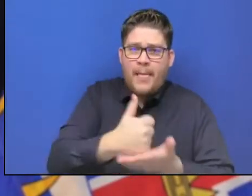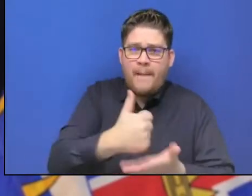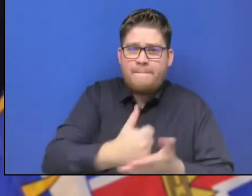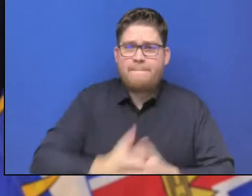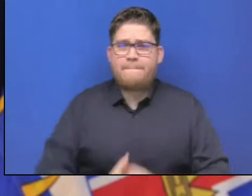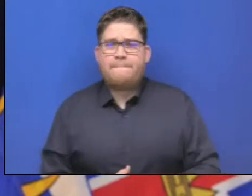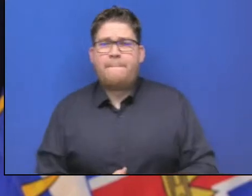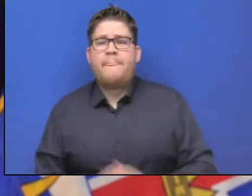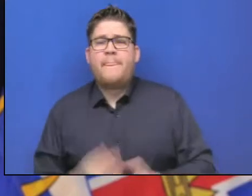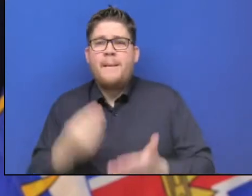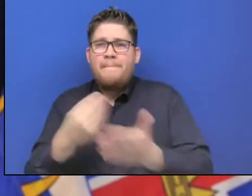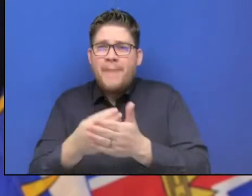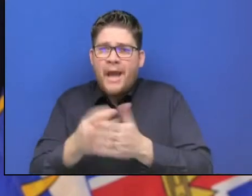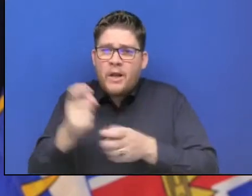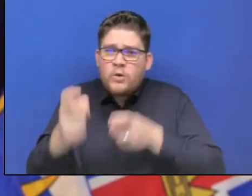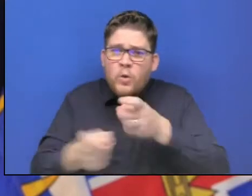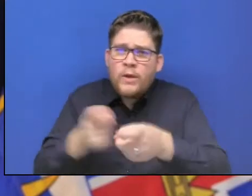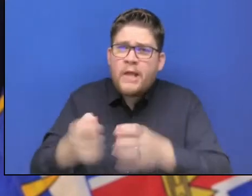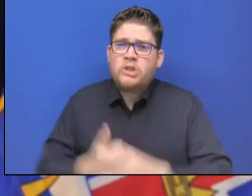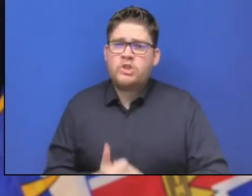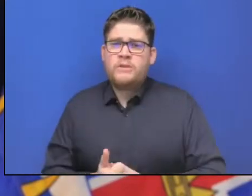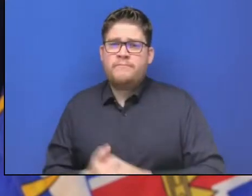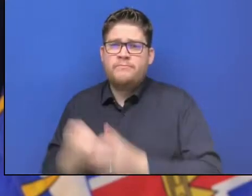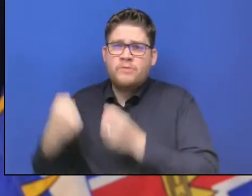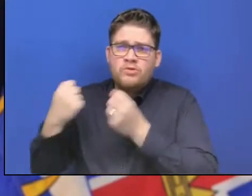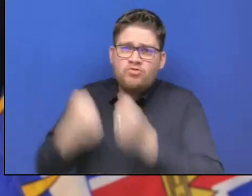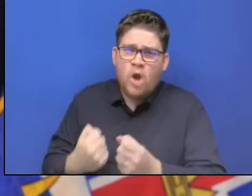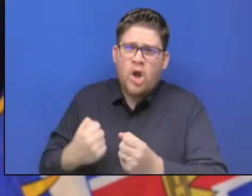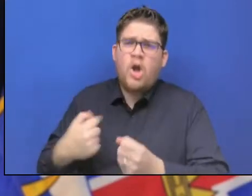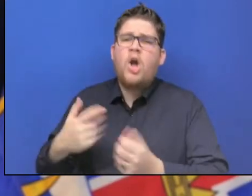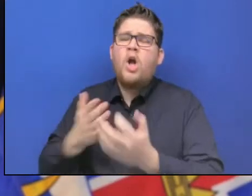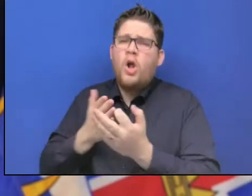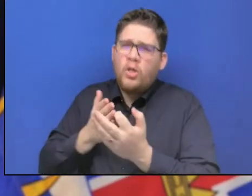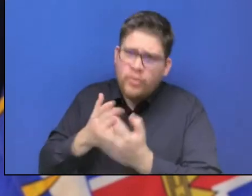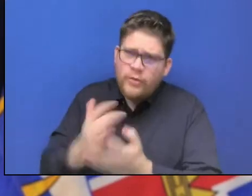and the resiliency that is shown by communities and people during this time.